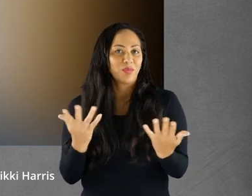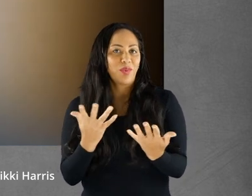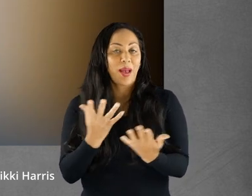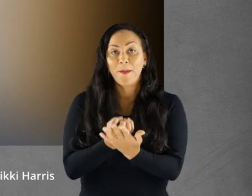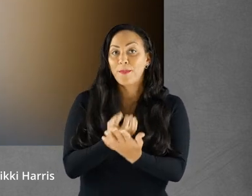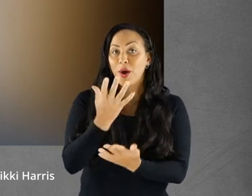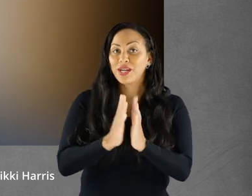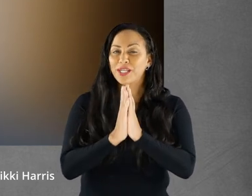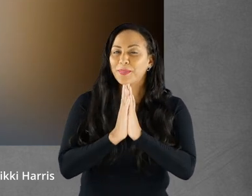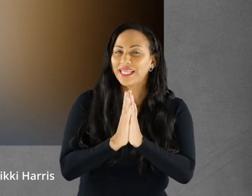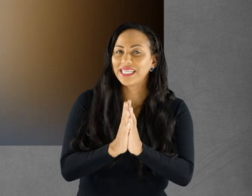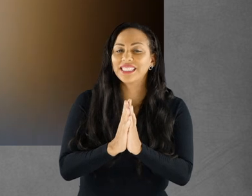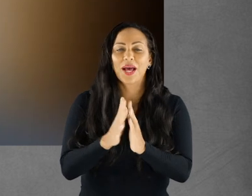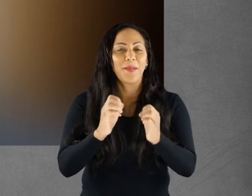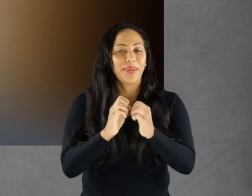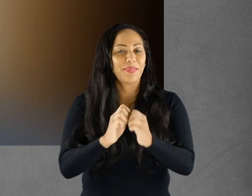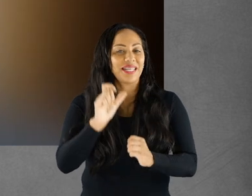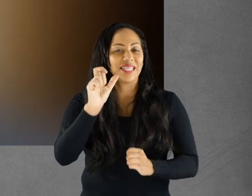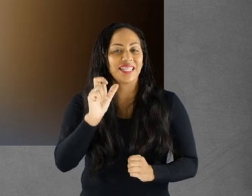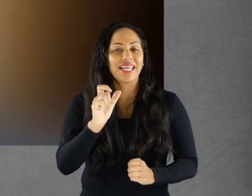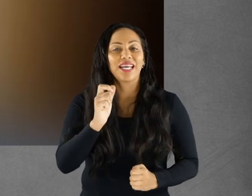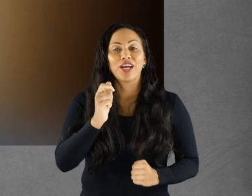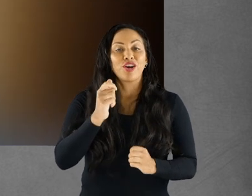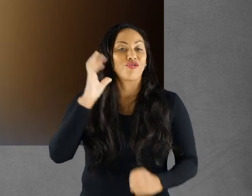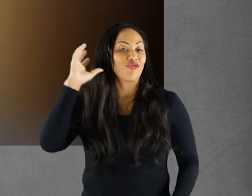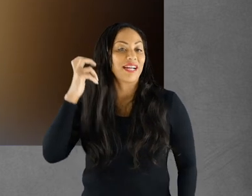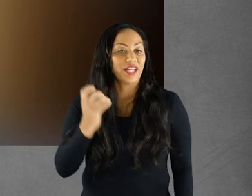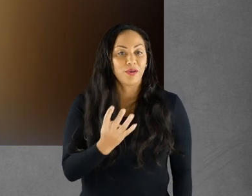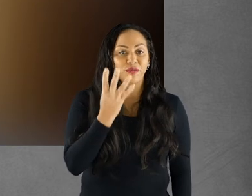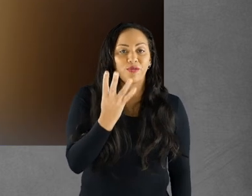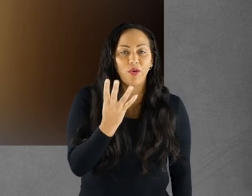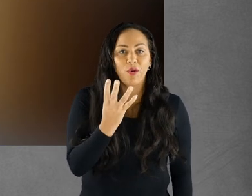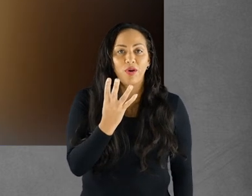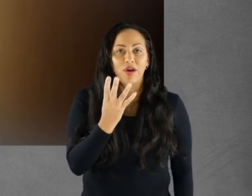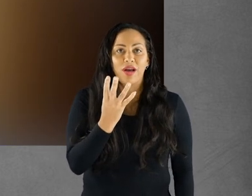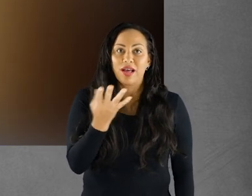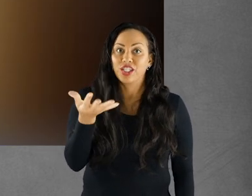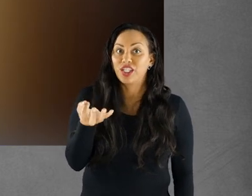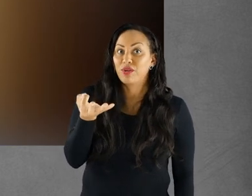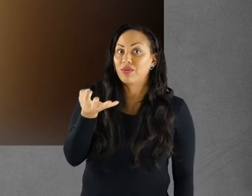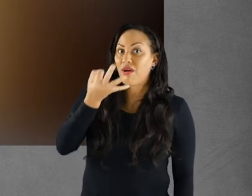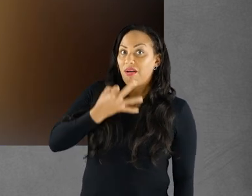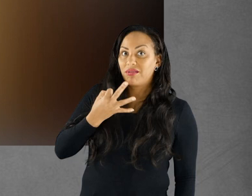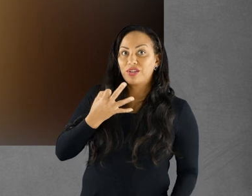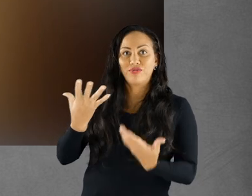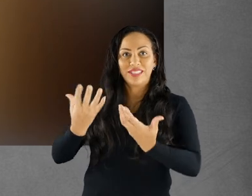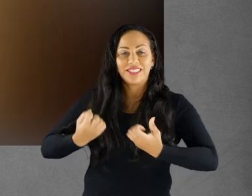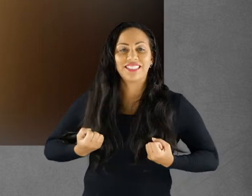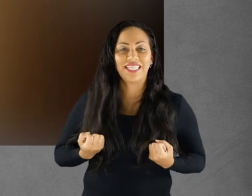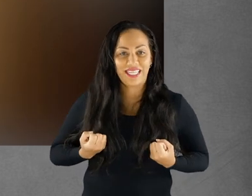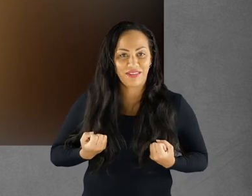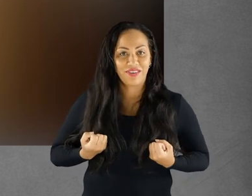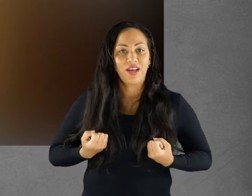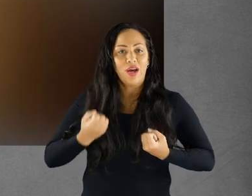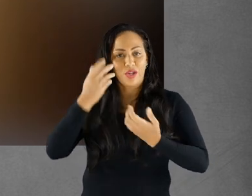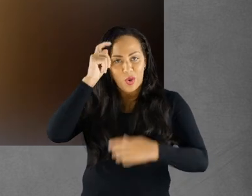Her poetry has been read on Poetry Please on BBC Radio 4 and last month she was conferred upon